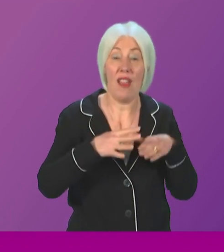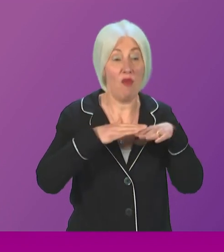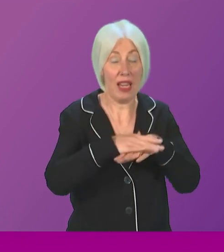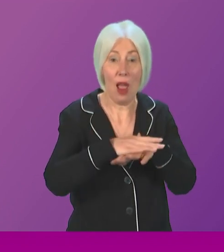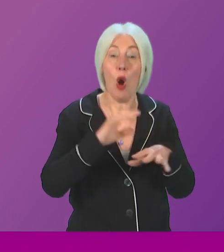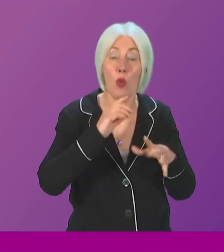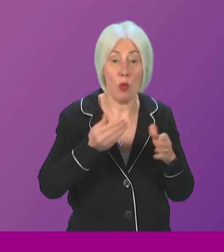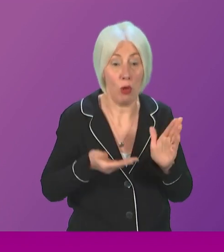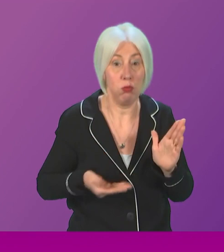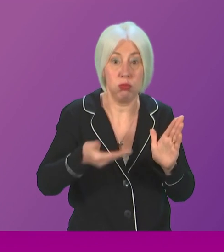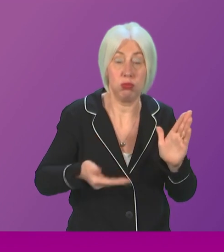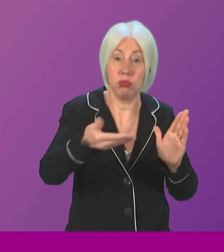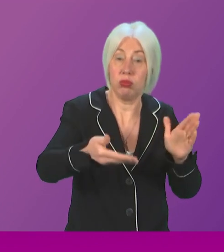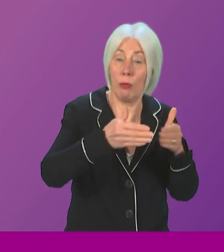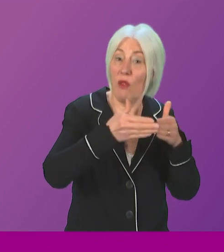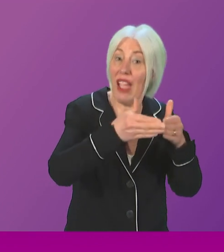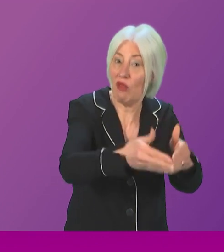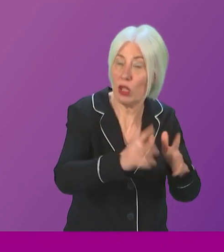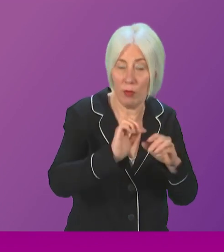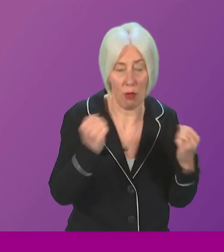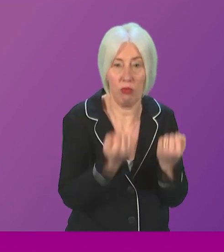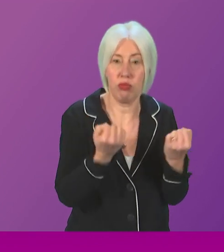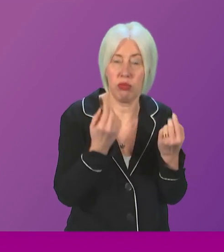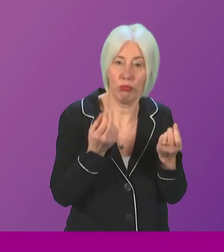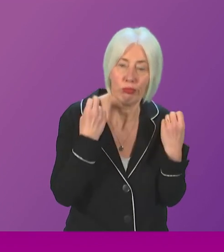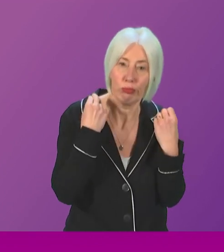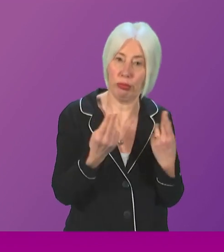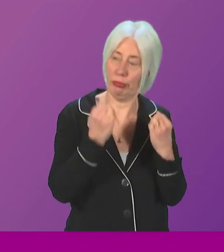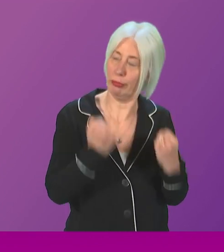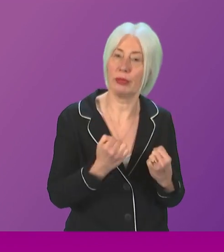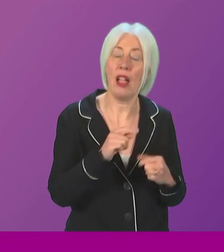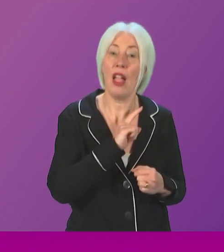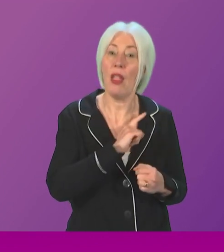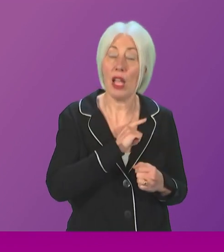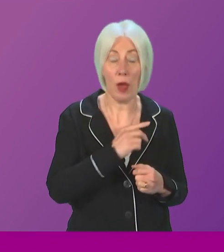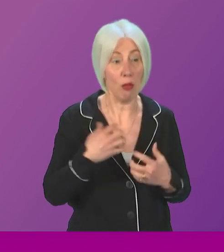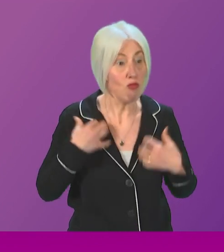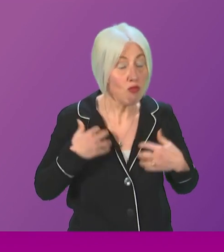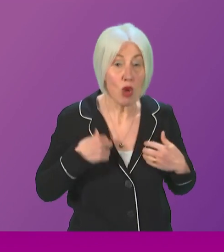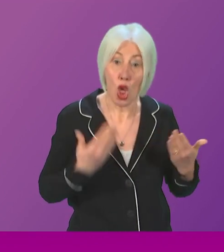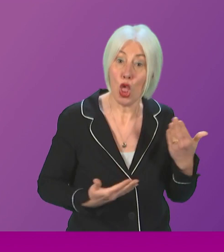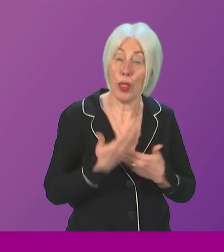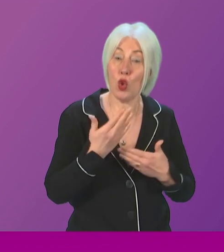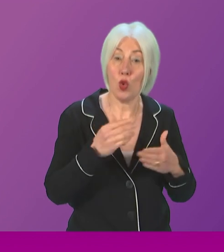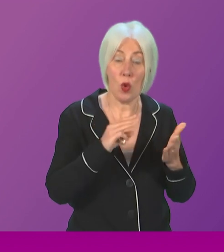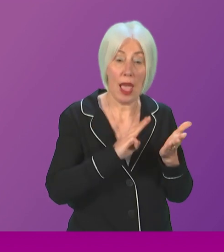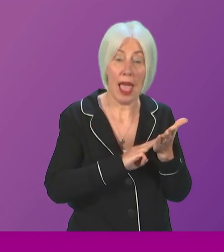will bolster in terms of its resilience. And that's why I look forward to the charter of the MV Alfred coming on board in